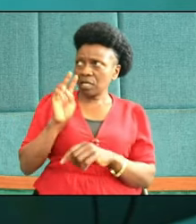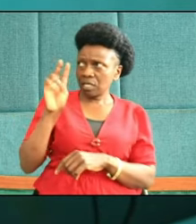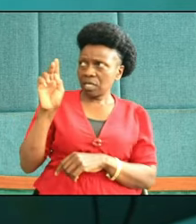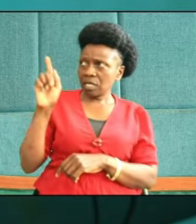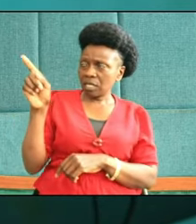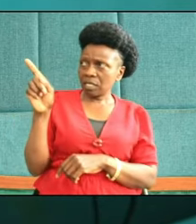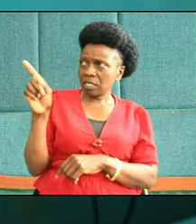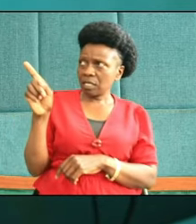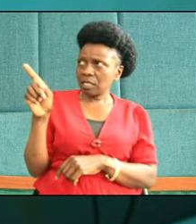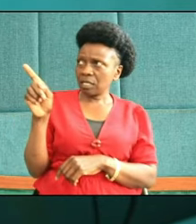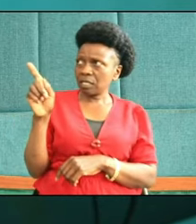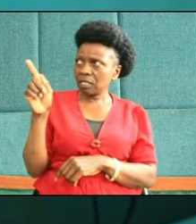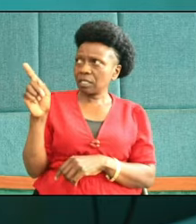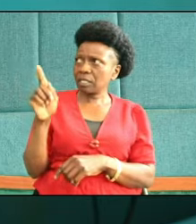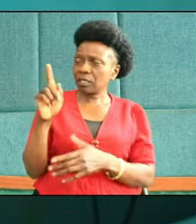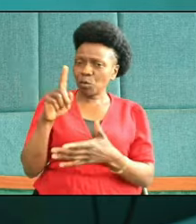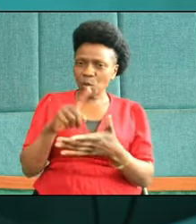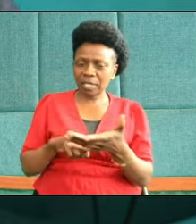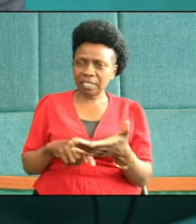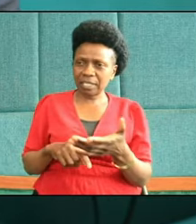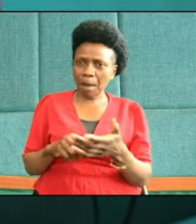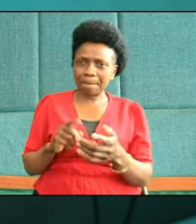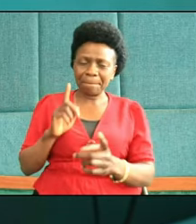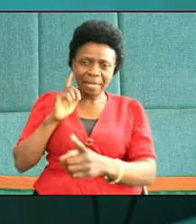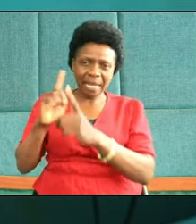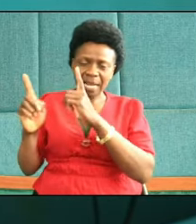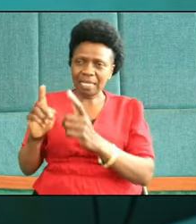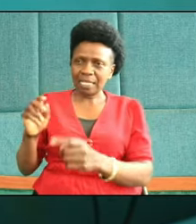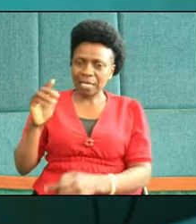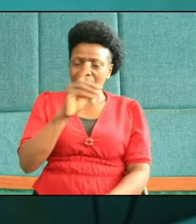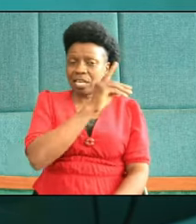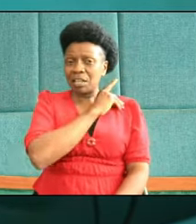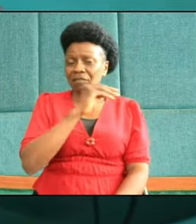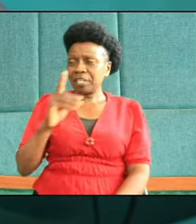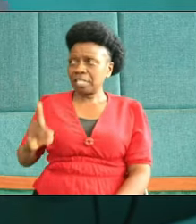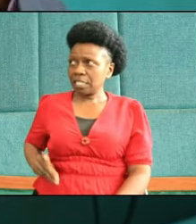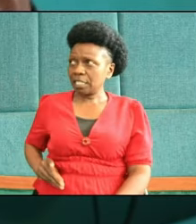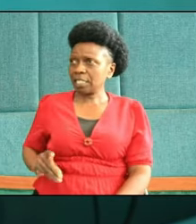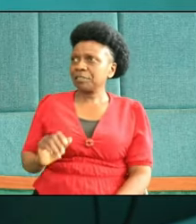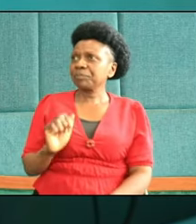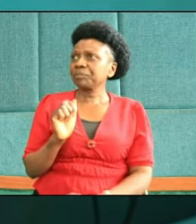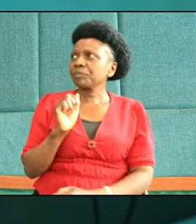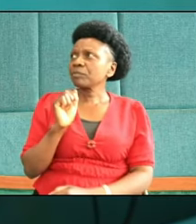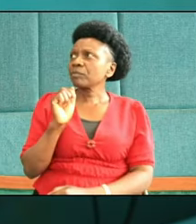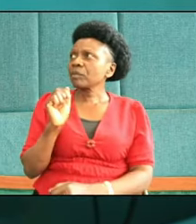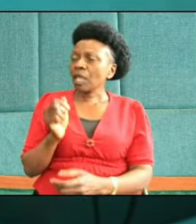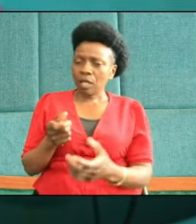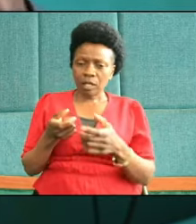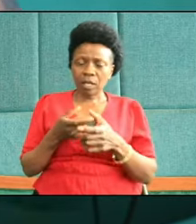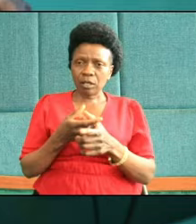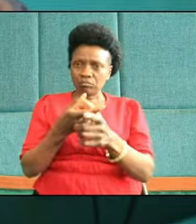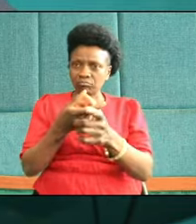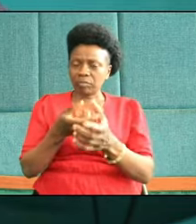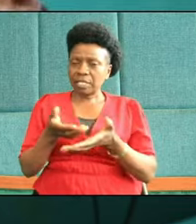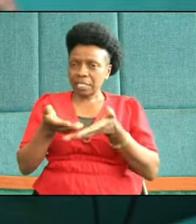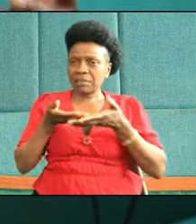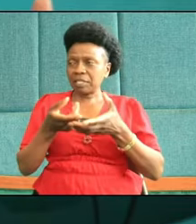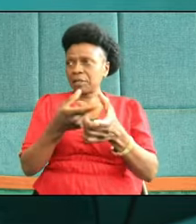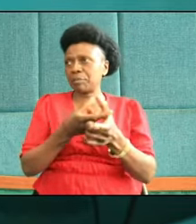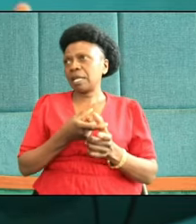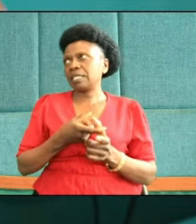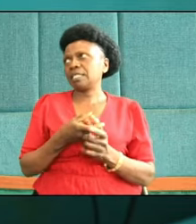is late Kevin Kiptum. Unlike today, when somebody has won, he or she is given